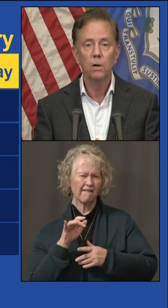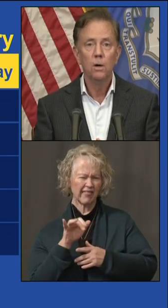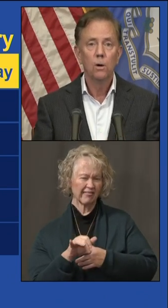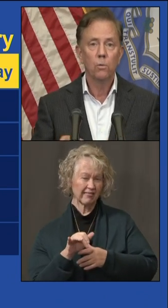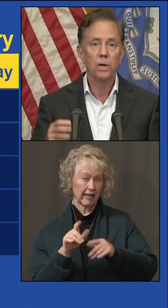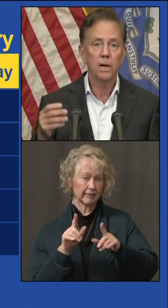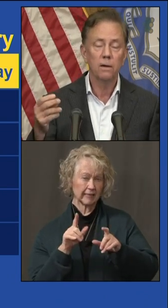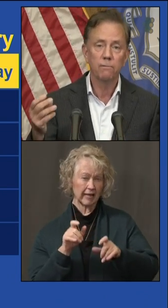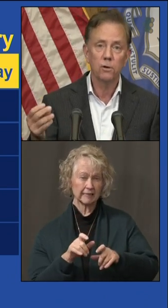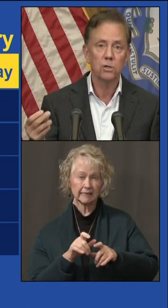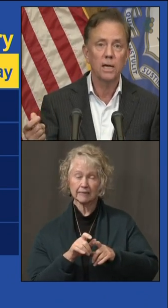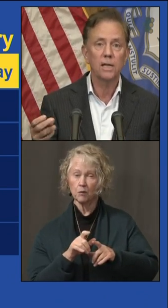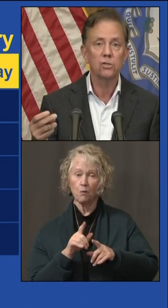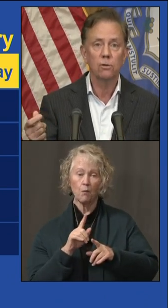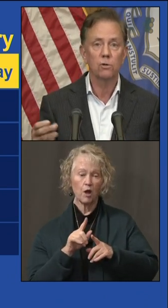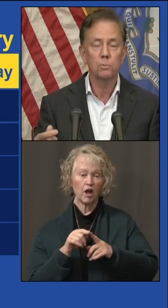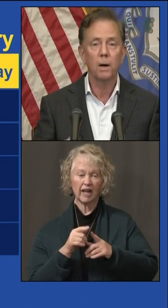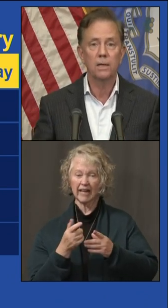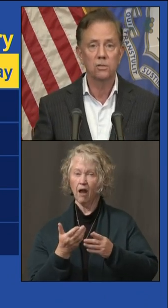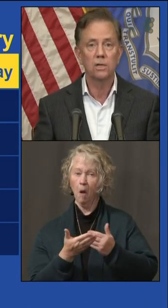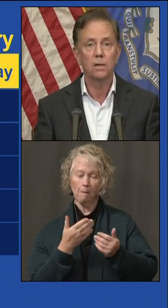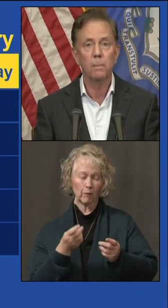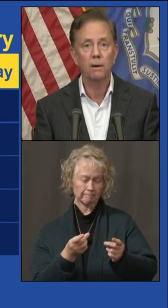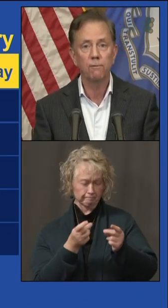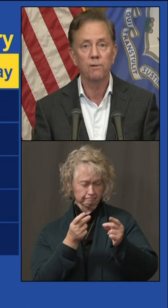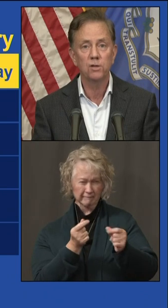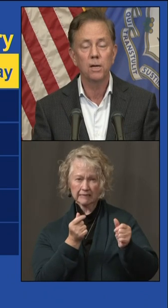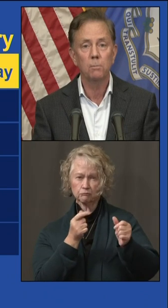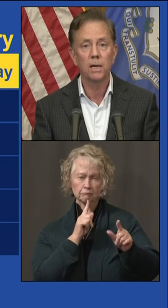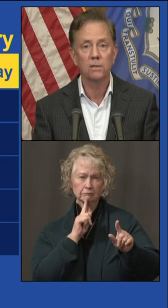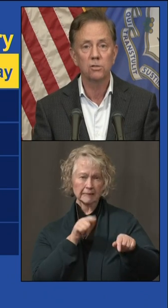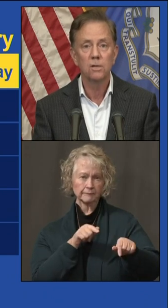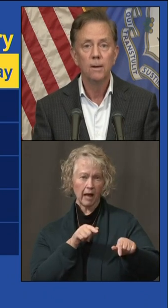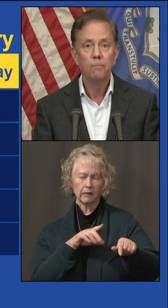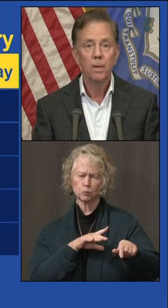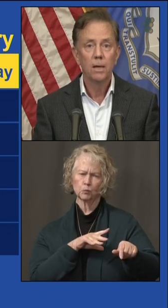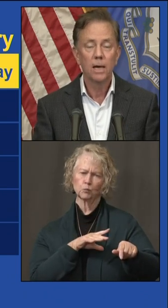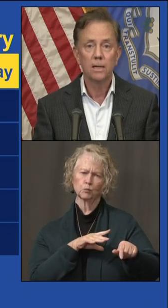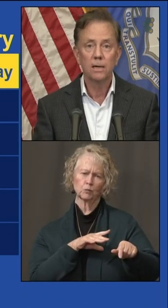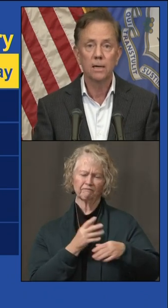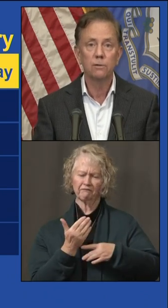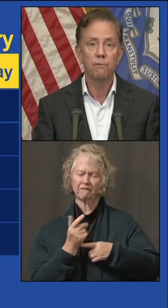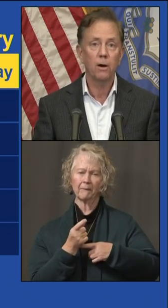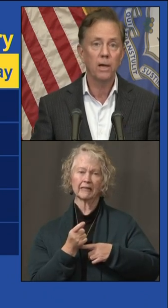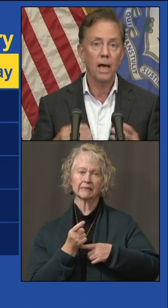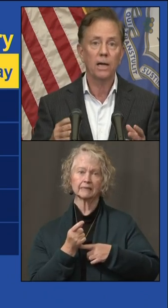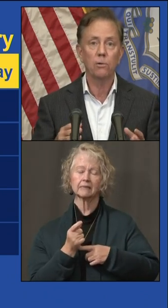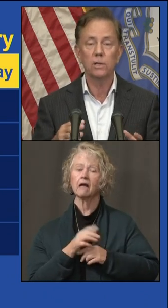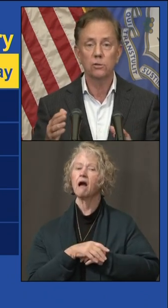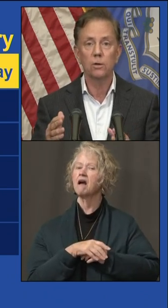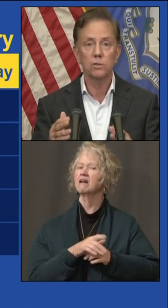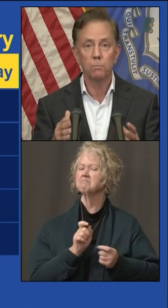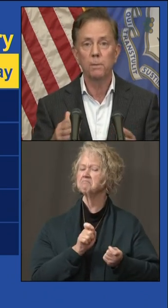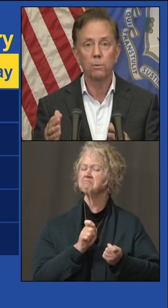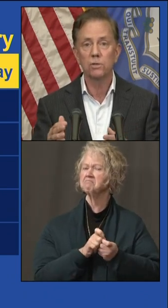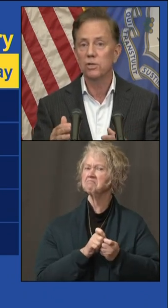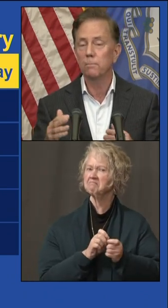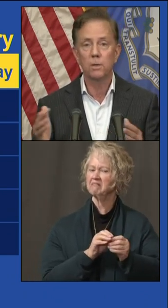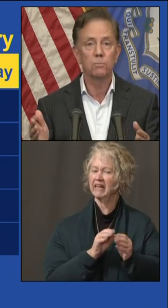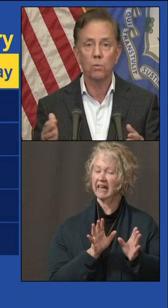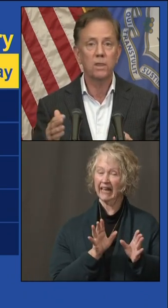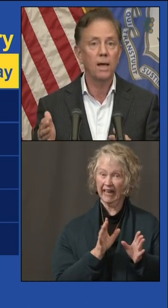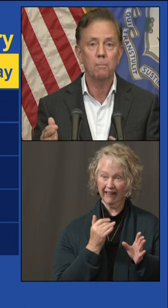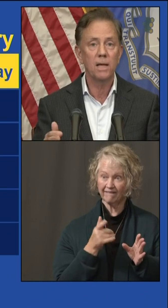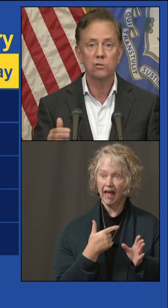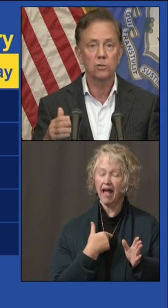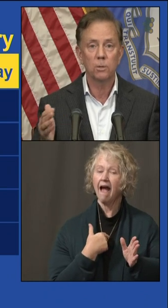before, where you get a virtually instant response in about 15 minutes. And it's very accurate in terms of people with